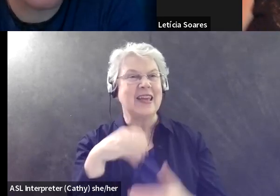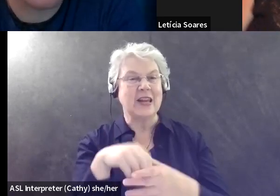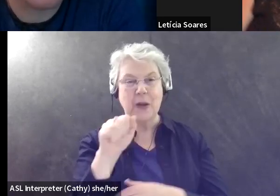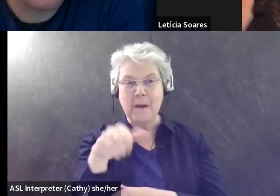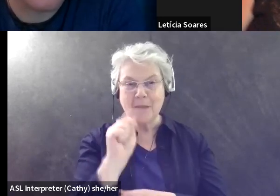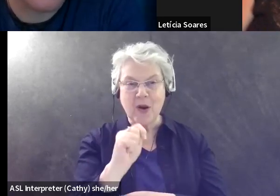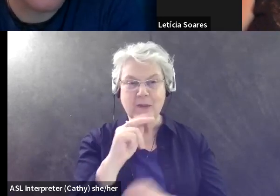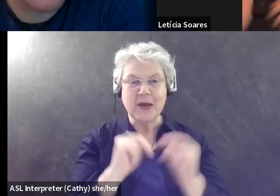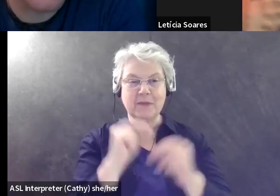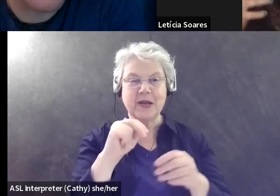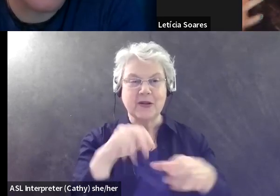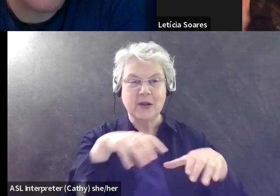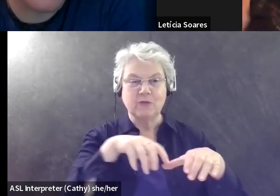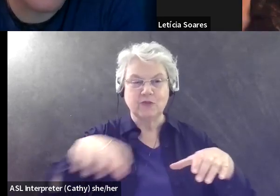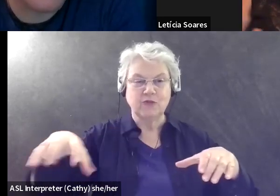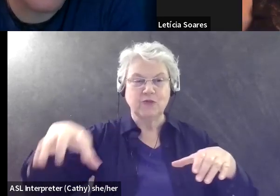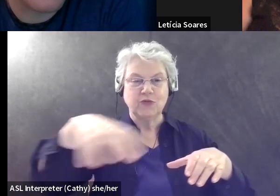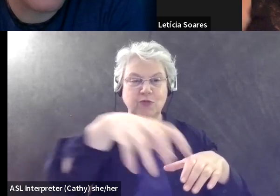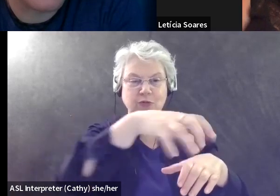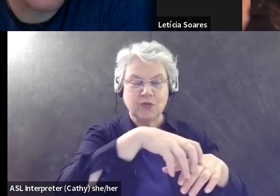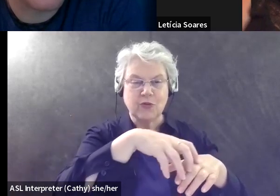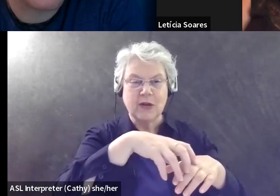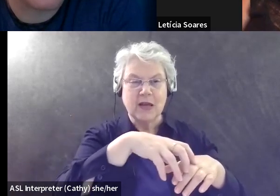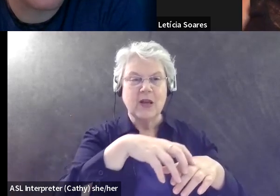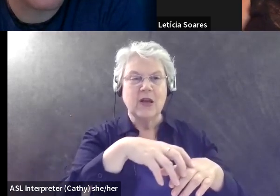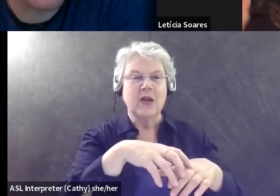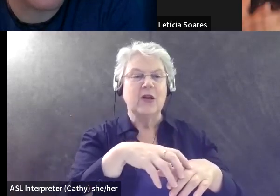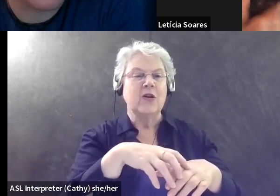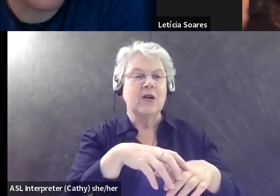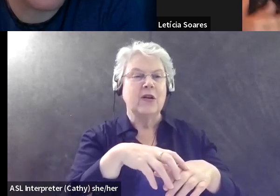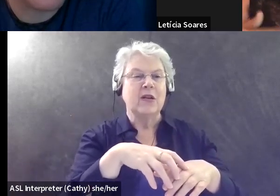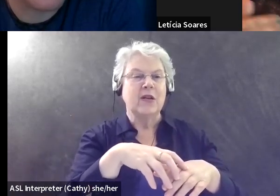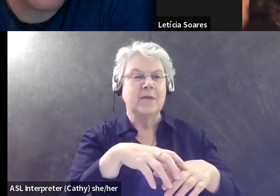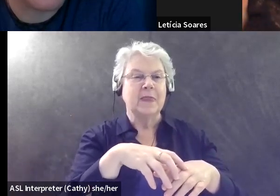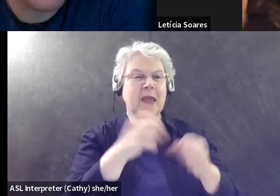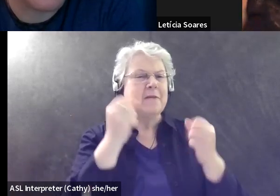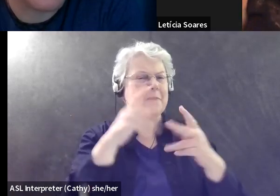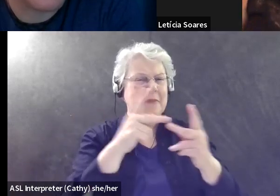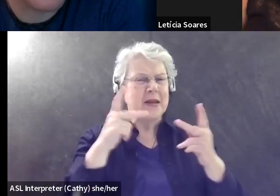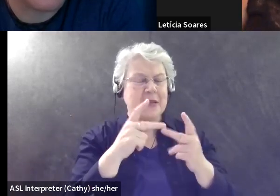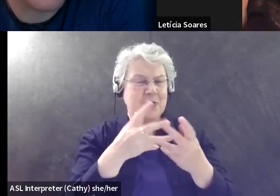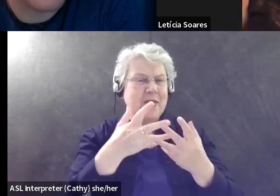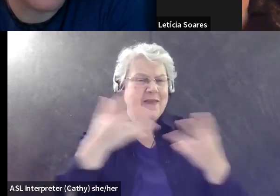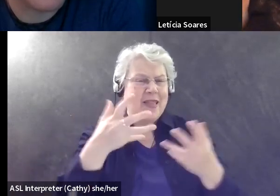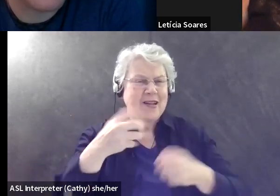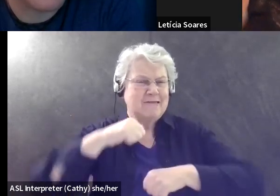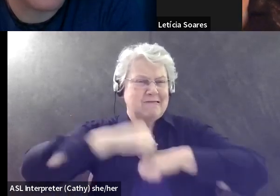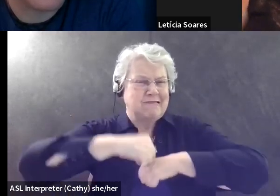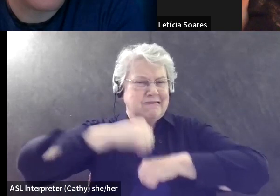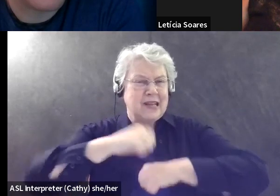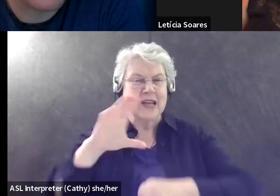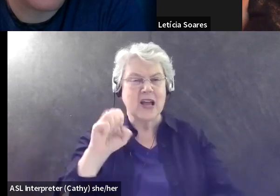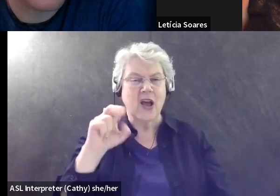and in a place, you know, with a lot of concrete, there, there are accesses, child access